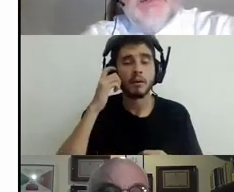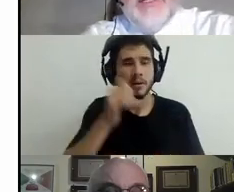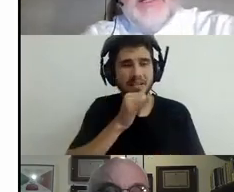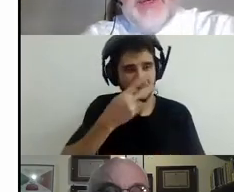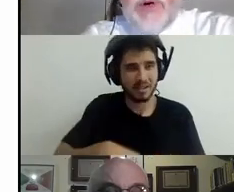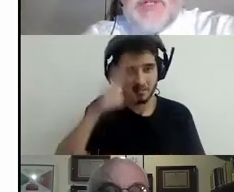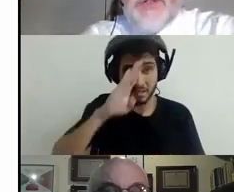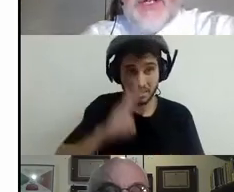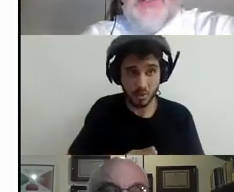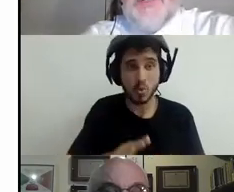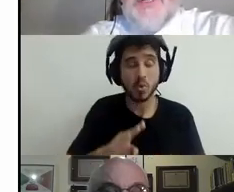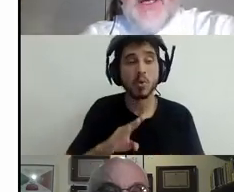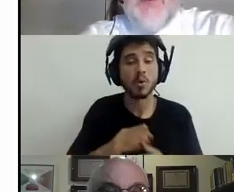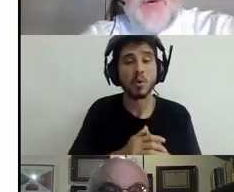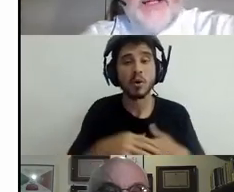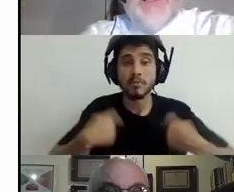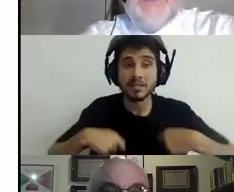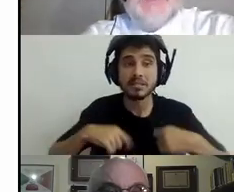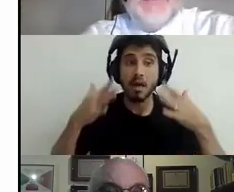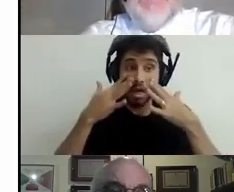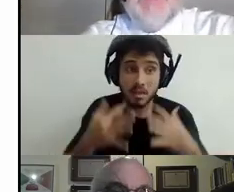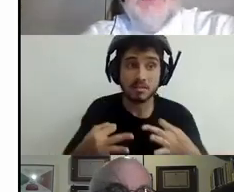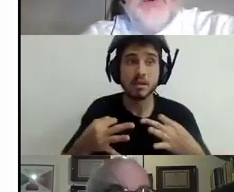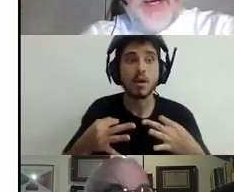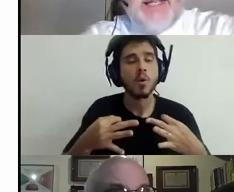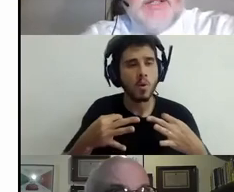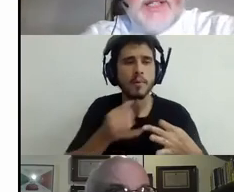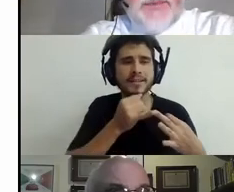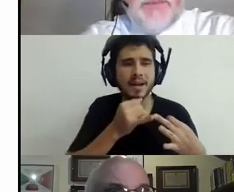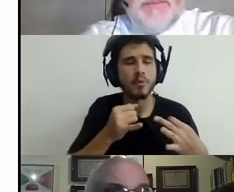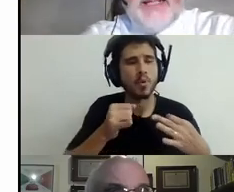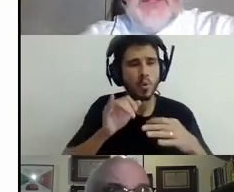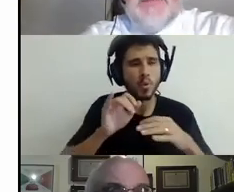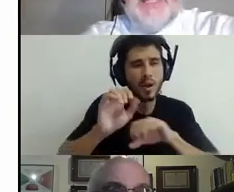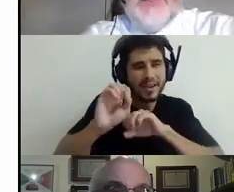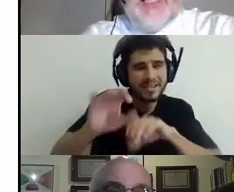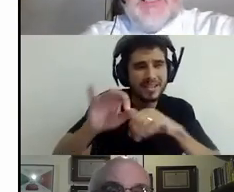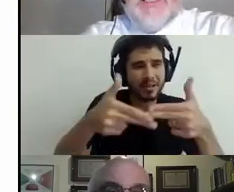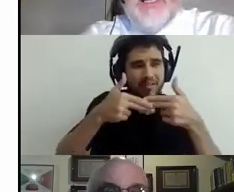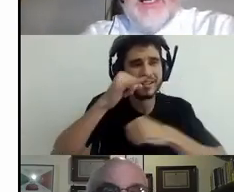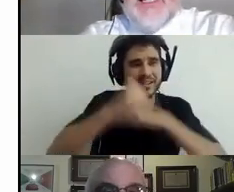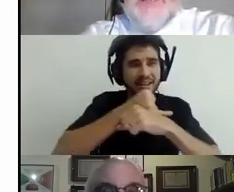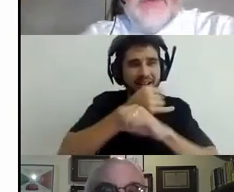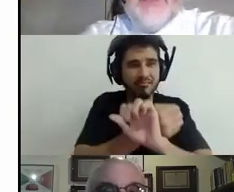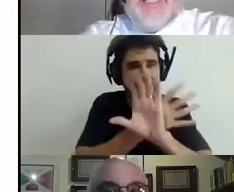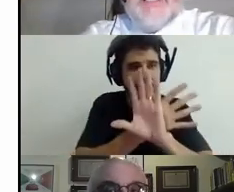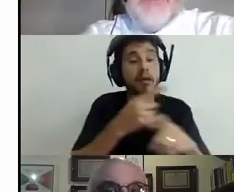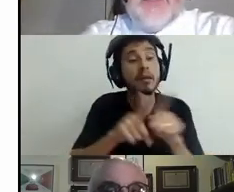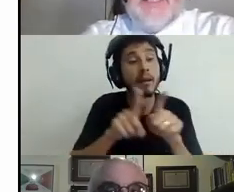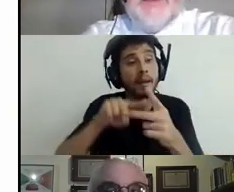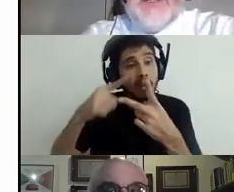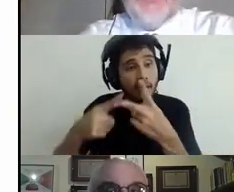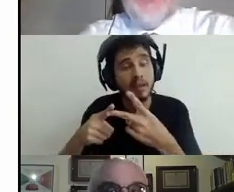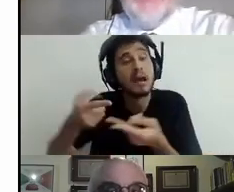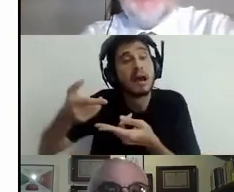learning remote education will still be with us. And coming back to that because that's an enormous challenge